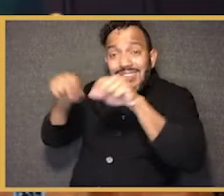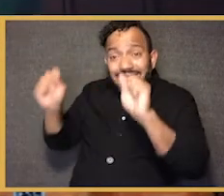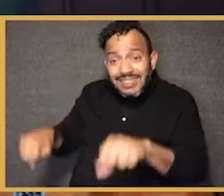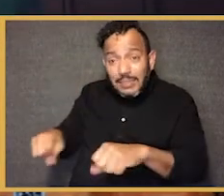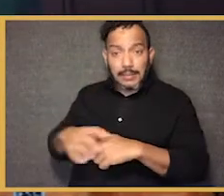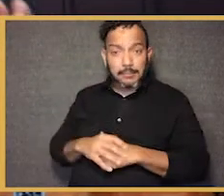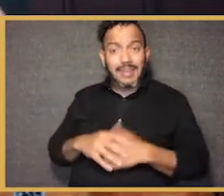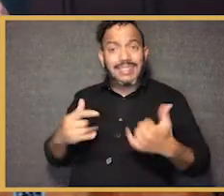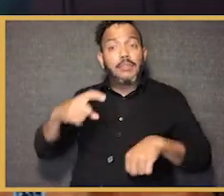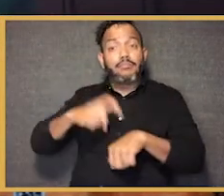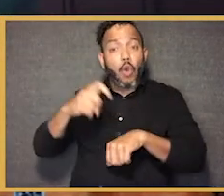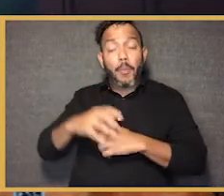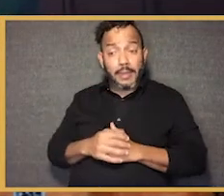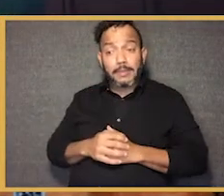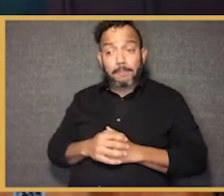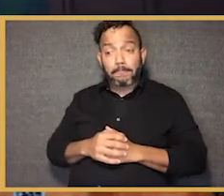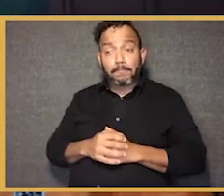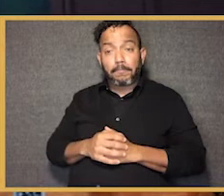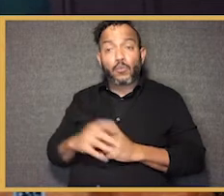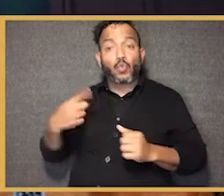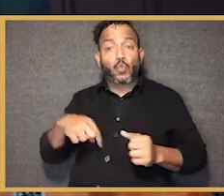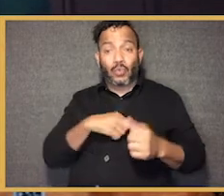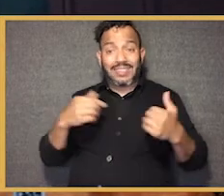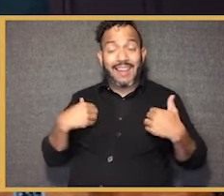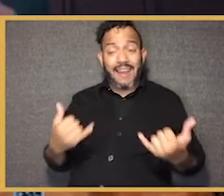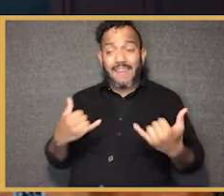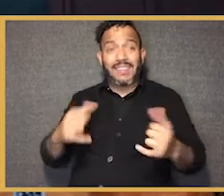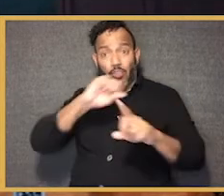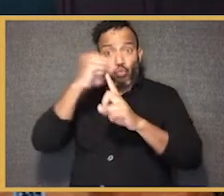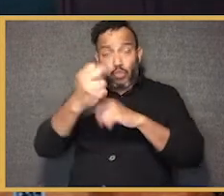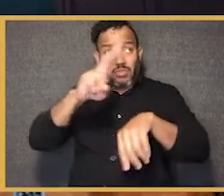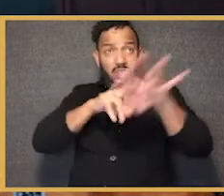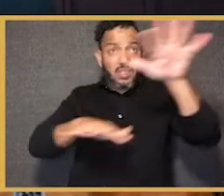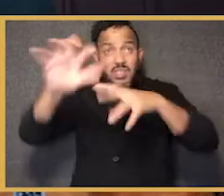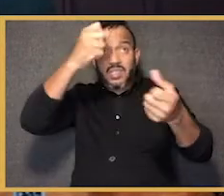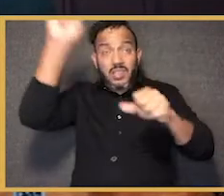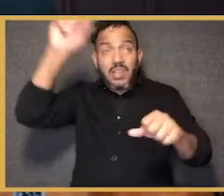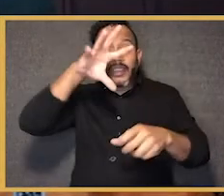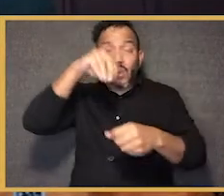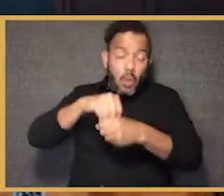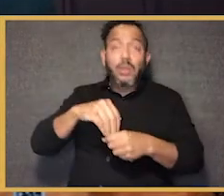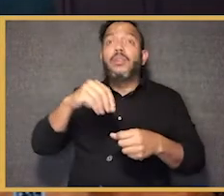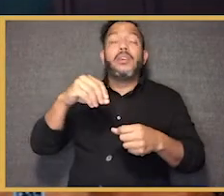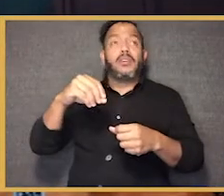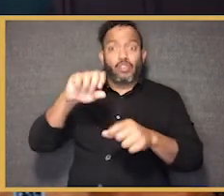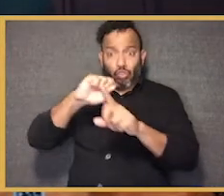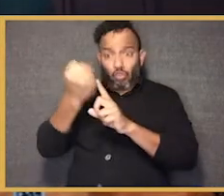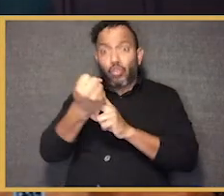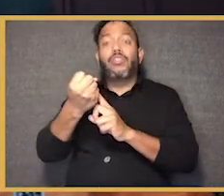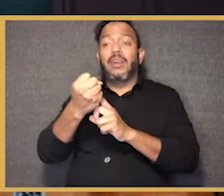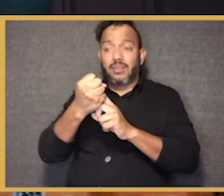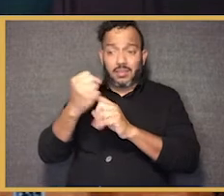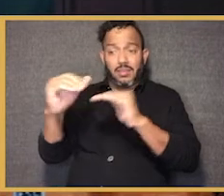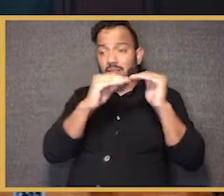We've got to ask, particularly in this moment where we're having this national reckoning with issues of racial justice. We've got to ask,